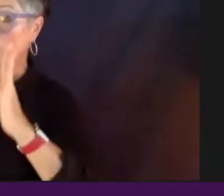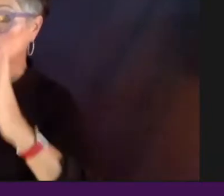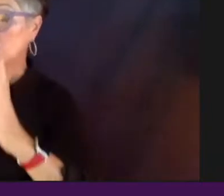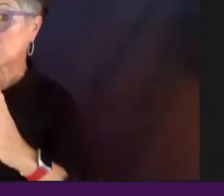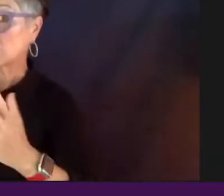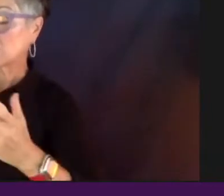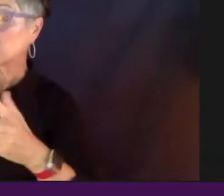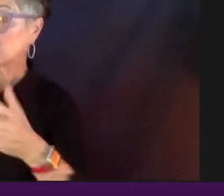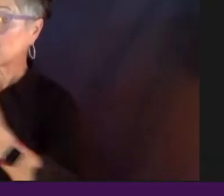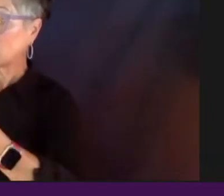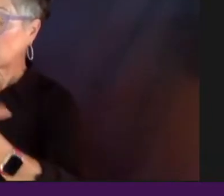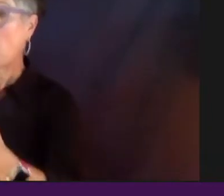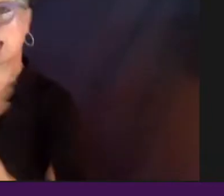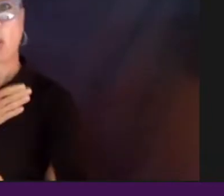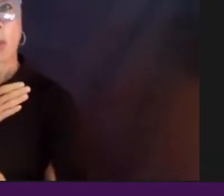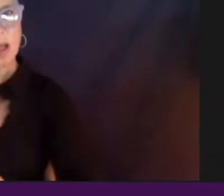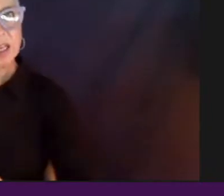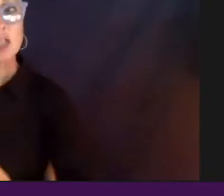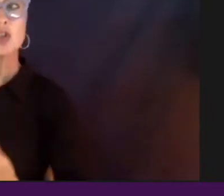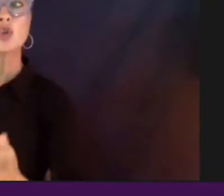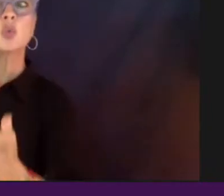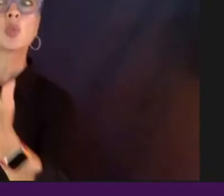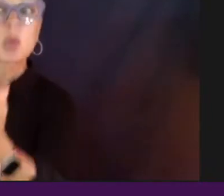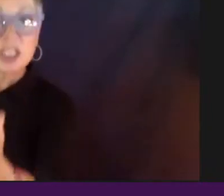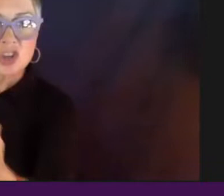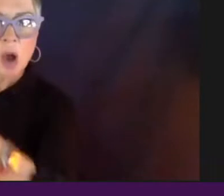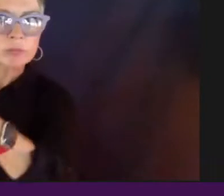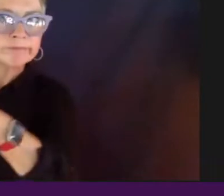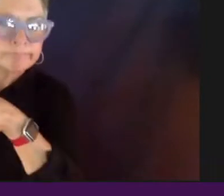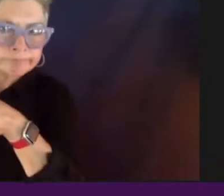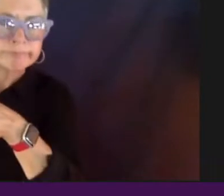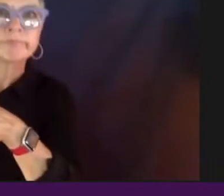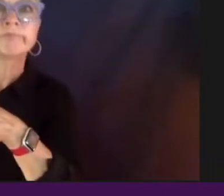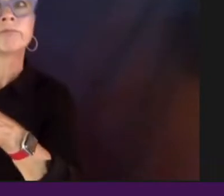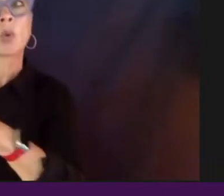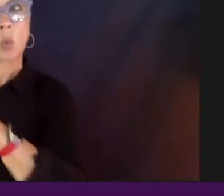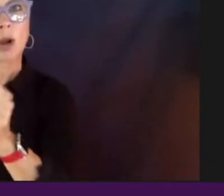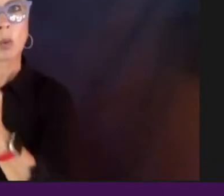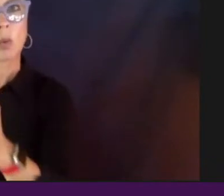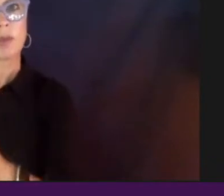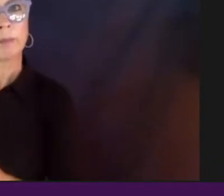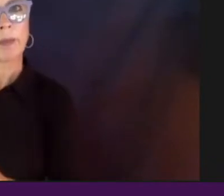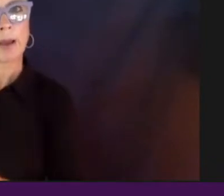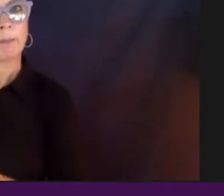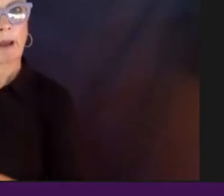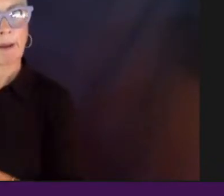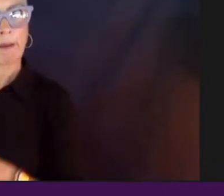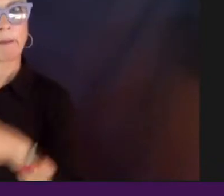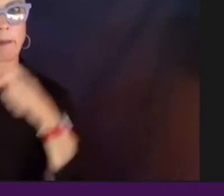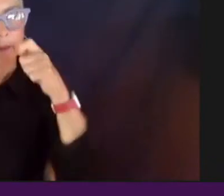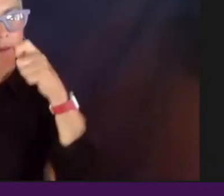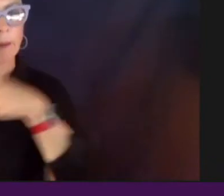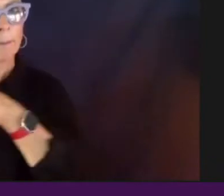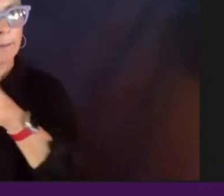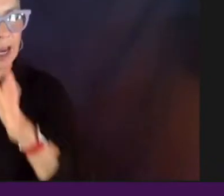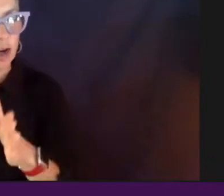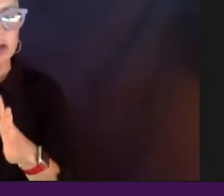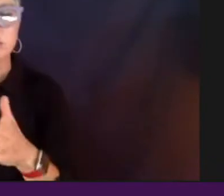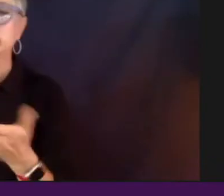kind of reach out and work with BIPOC, uh, makers. Talk to me a little bit about what you, um,